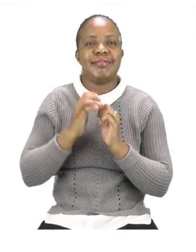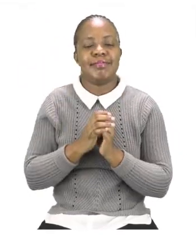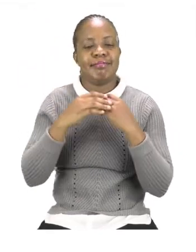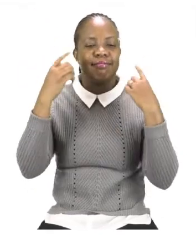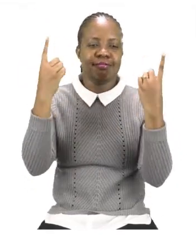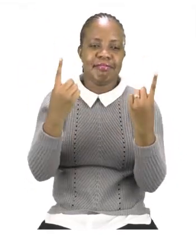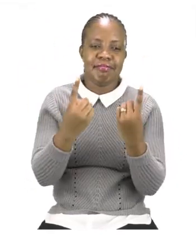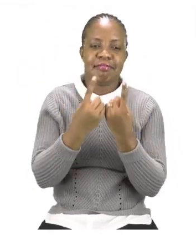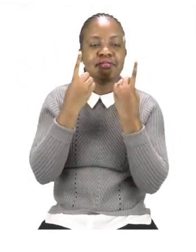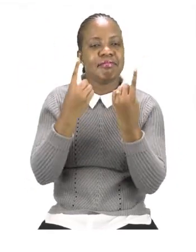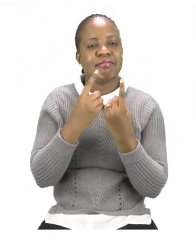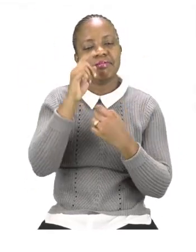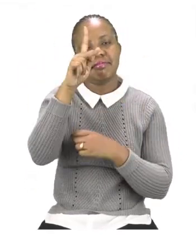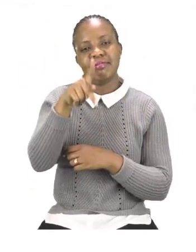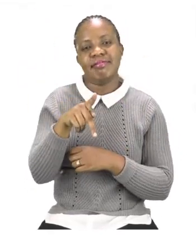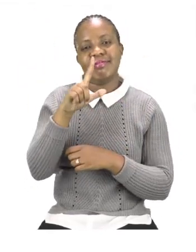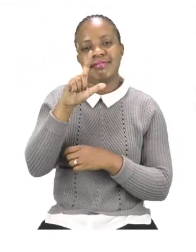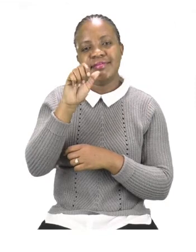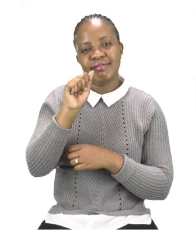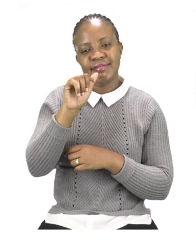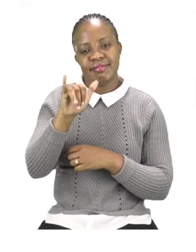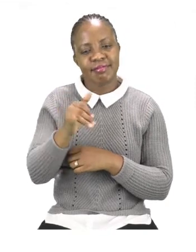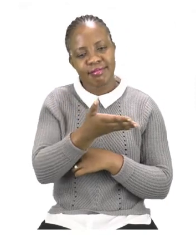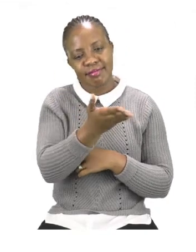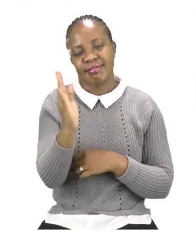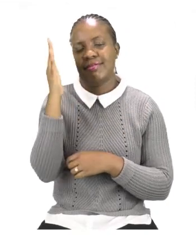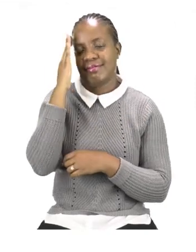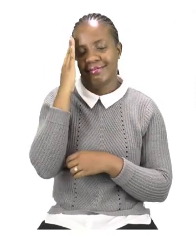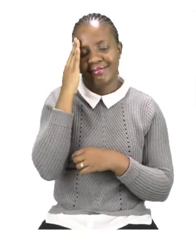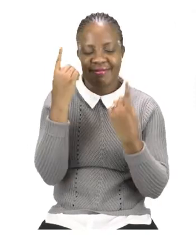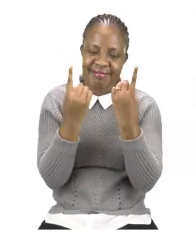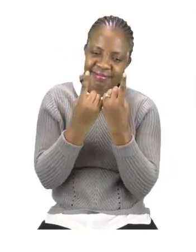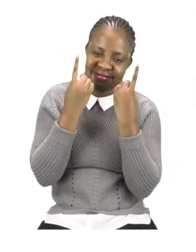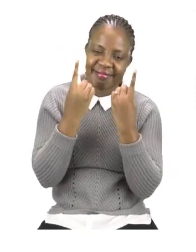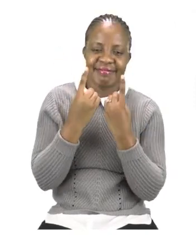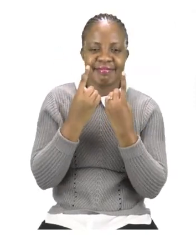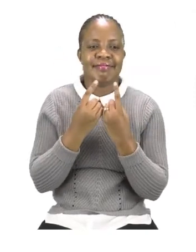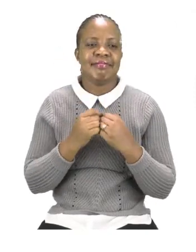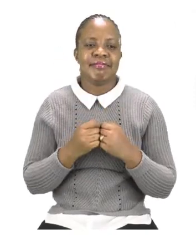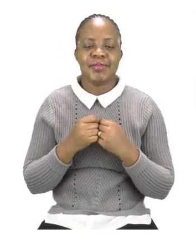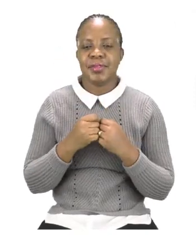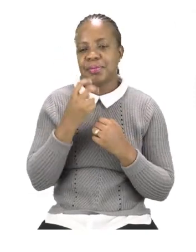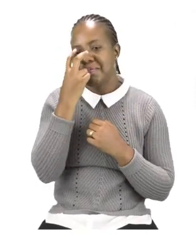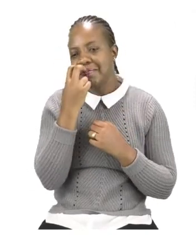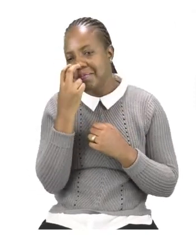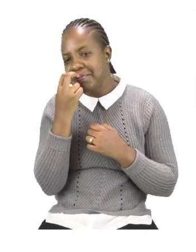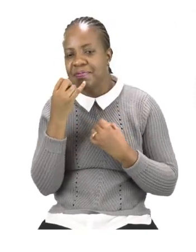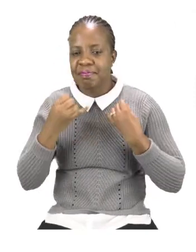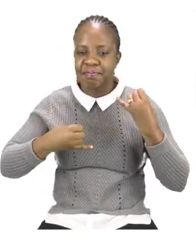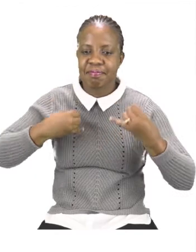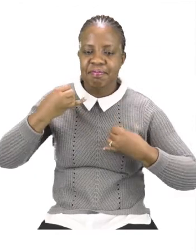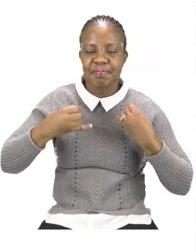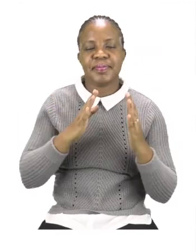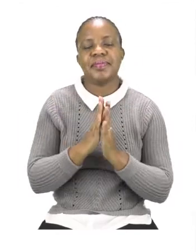We all know how to play. Play is to have so much fun. Sun. Swim.